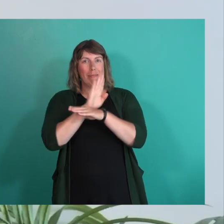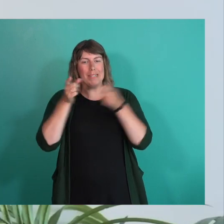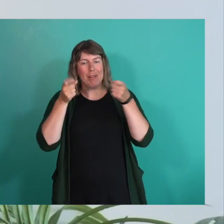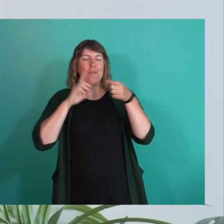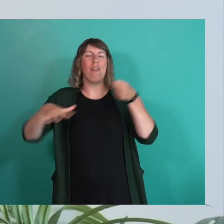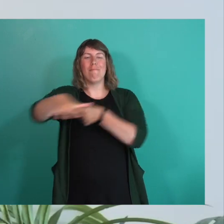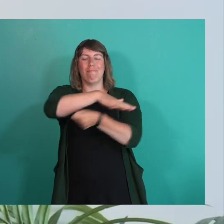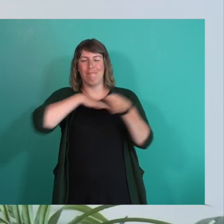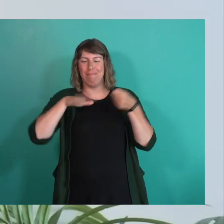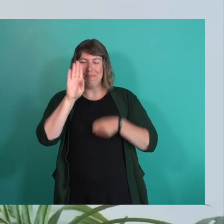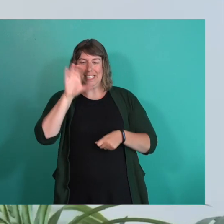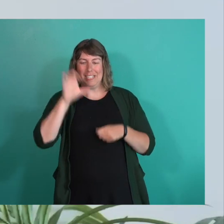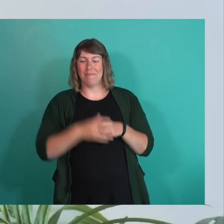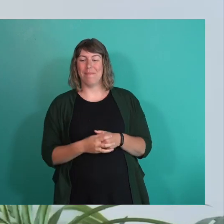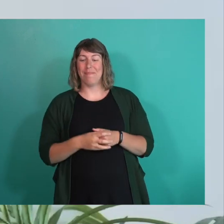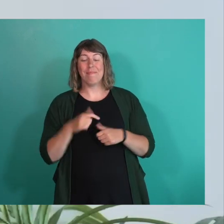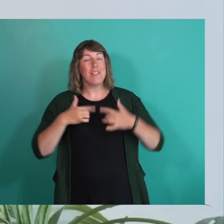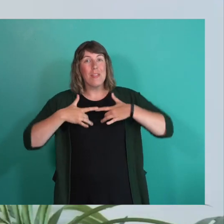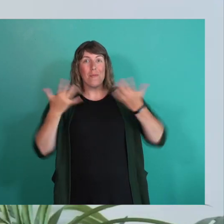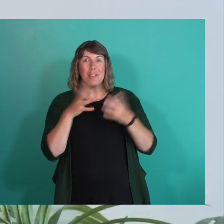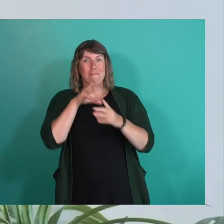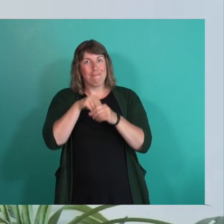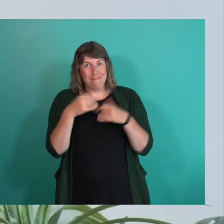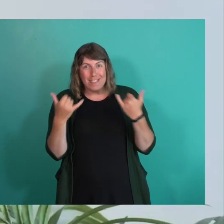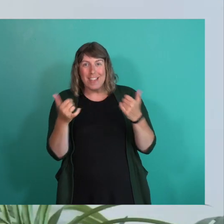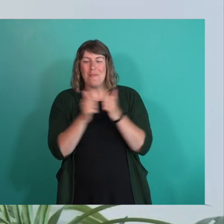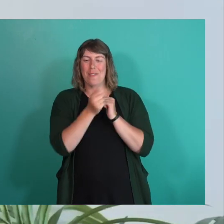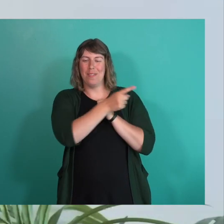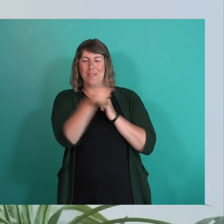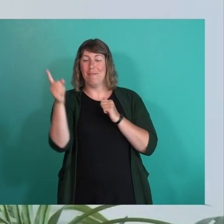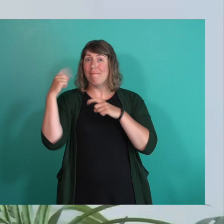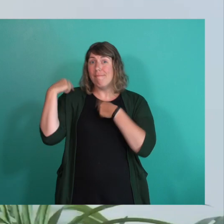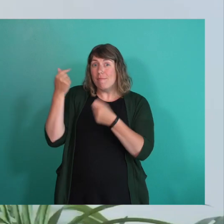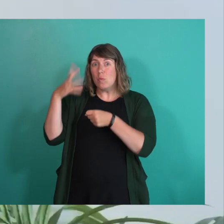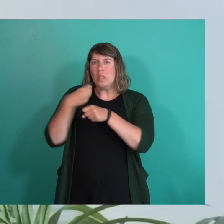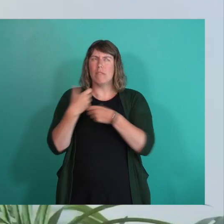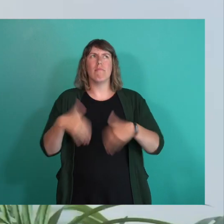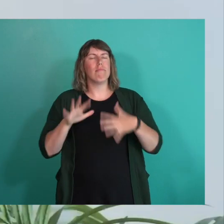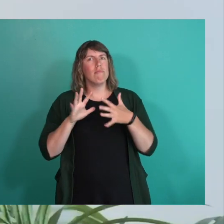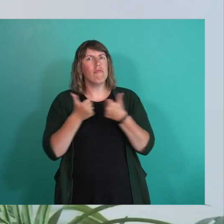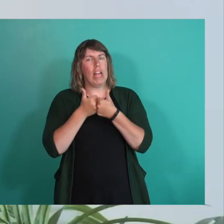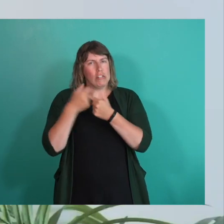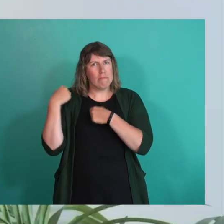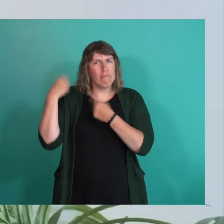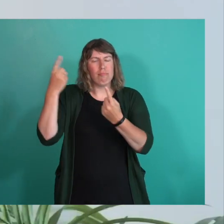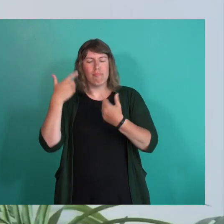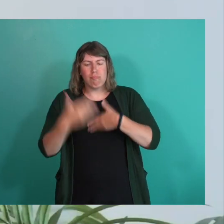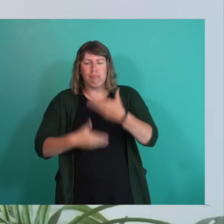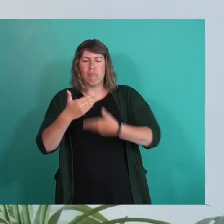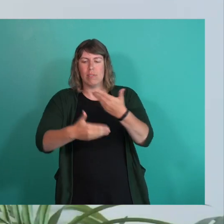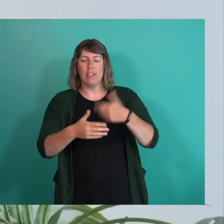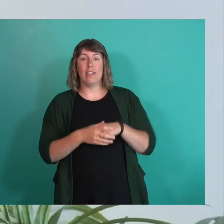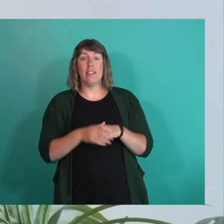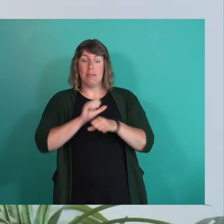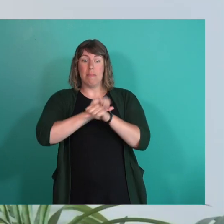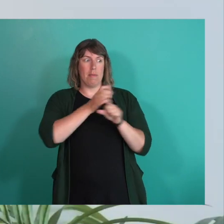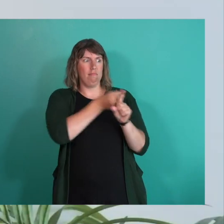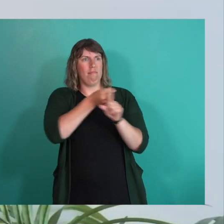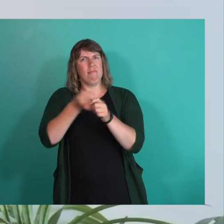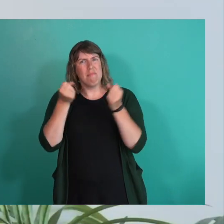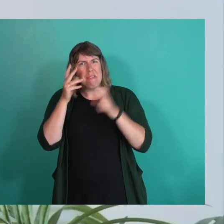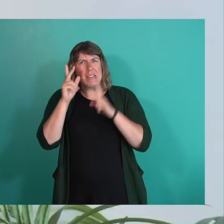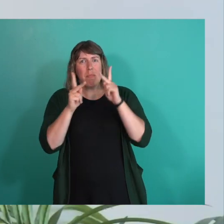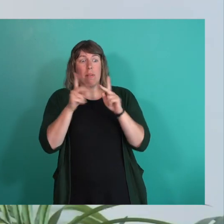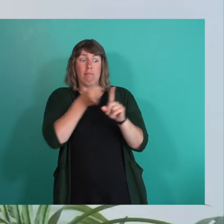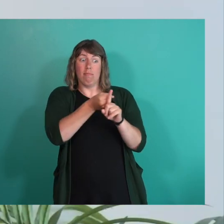Group. I am delighted to be with you today. The last few years have been challenging and recognise the pandemic has impacted many